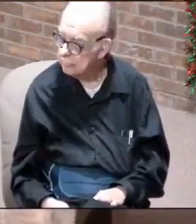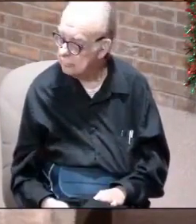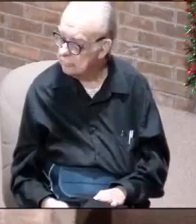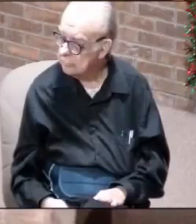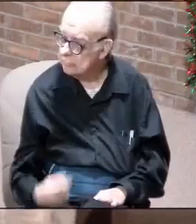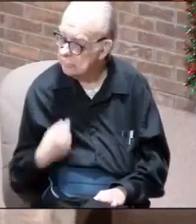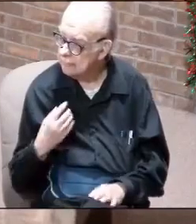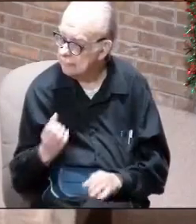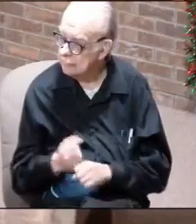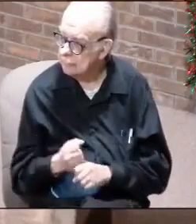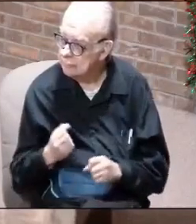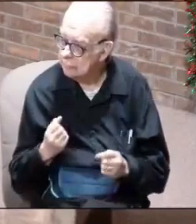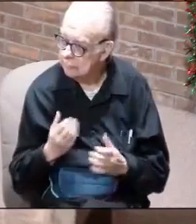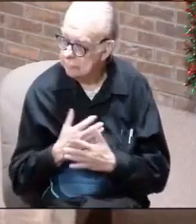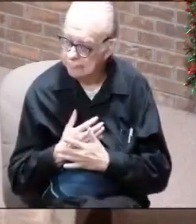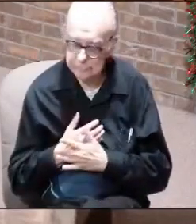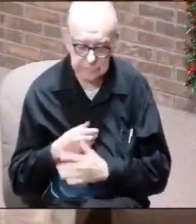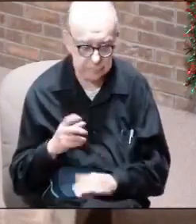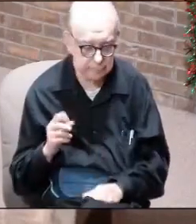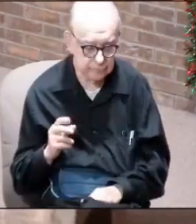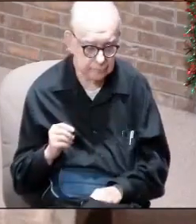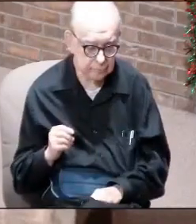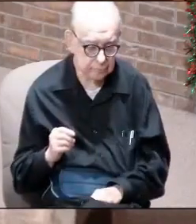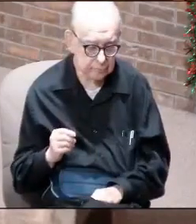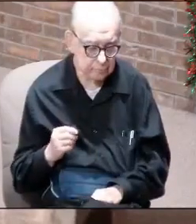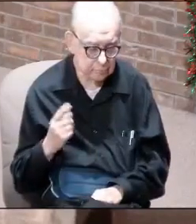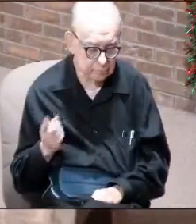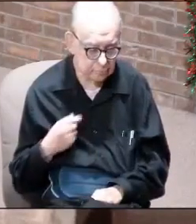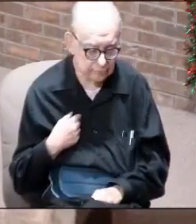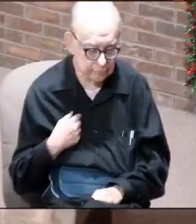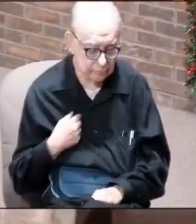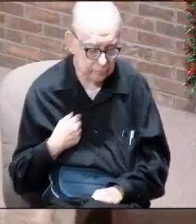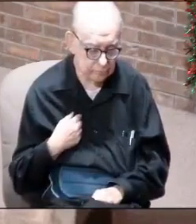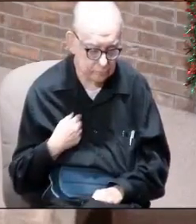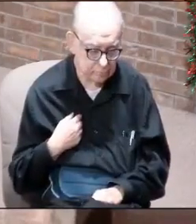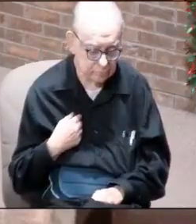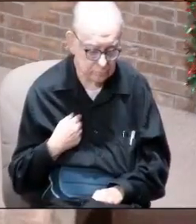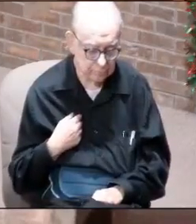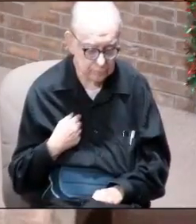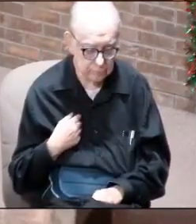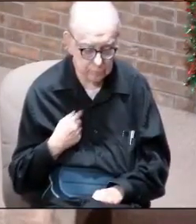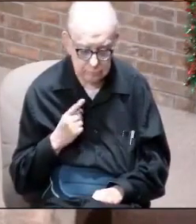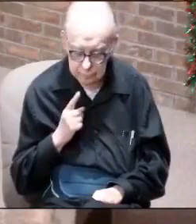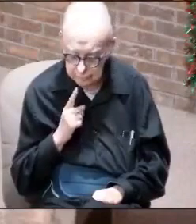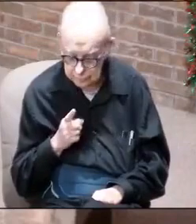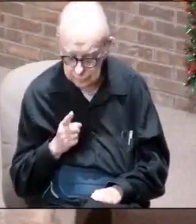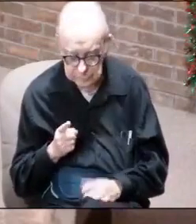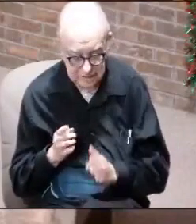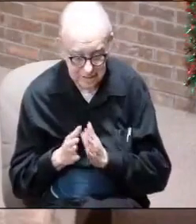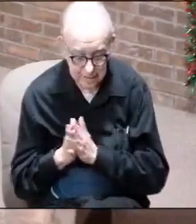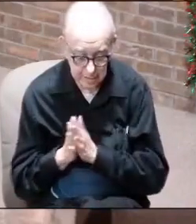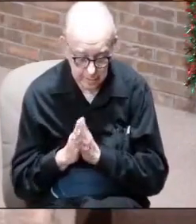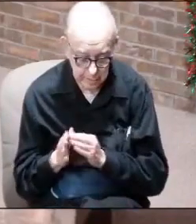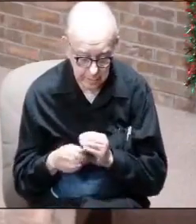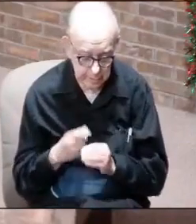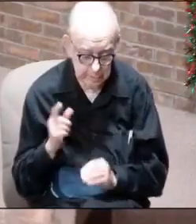We got fear of 2020. I think we ought to get enthusiastic about 2021.